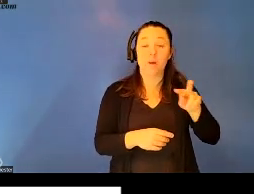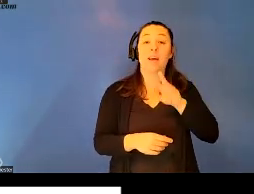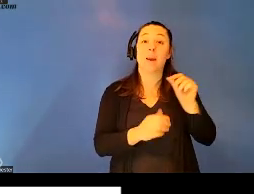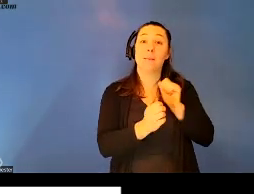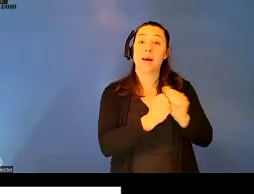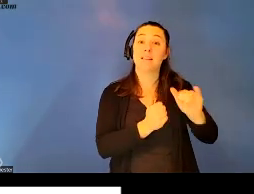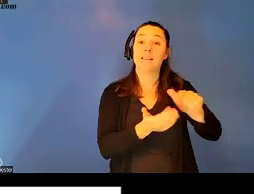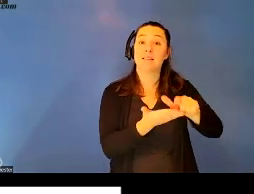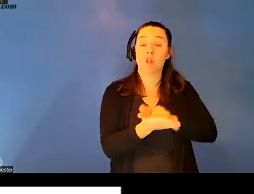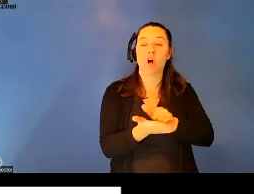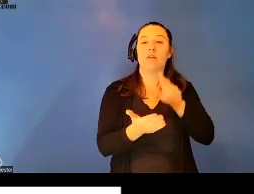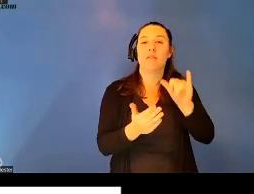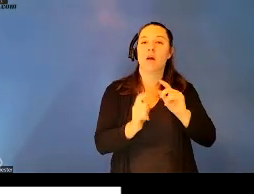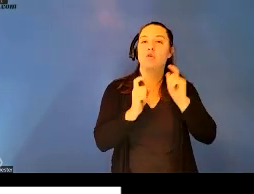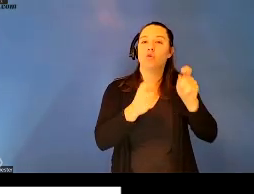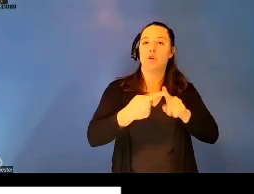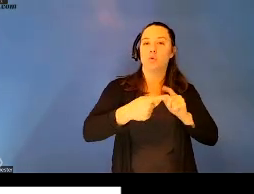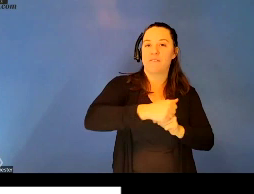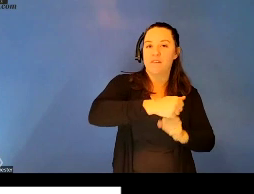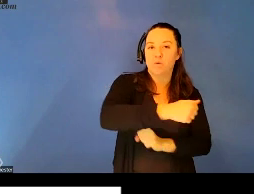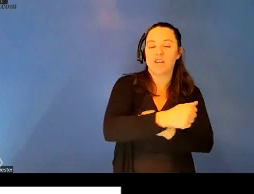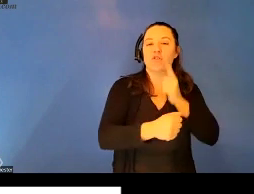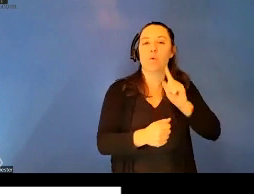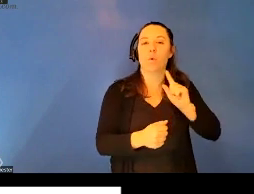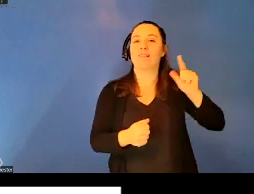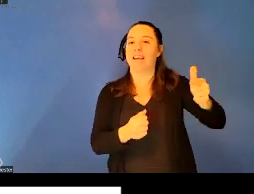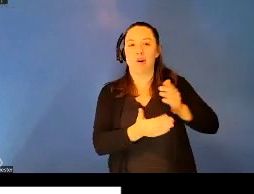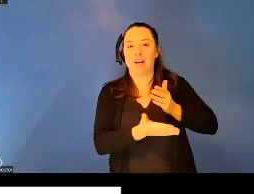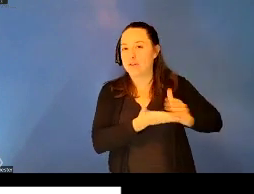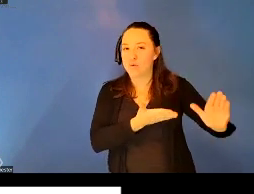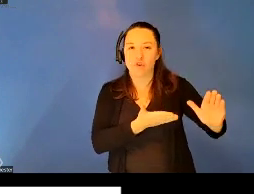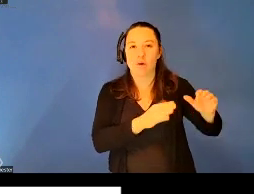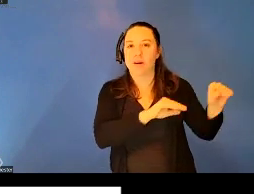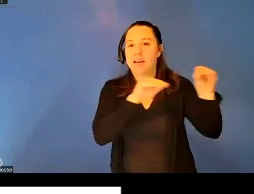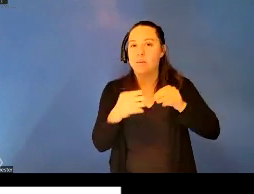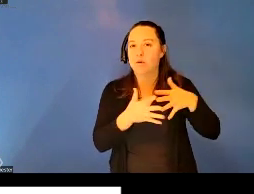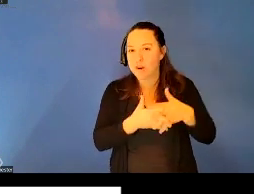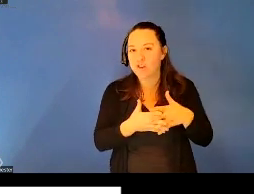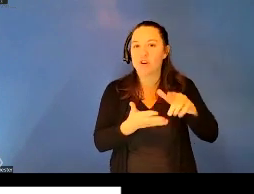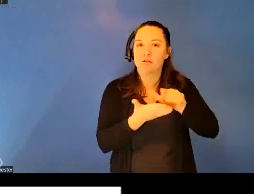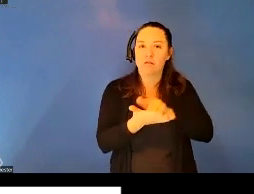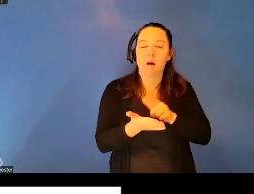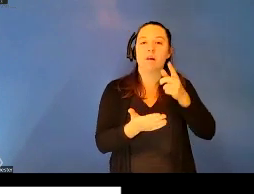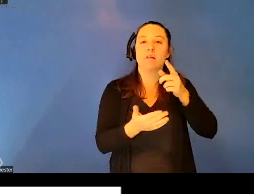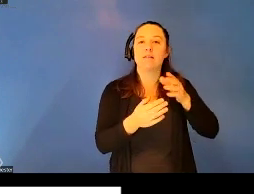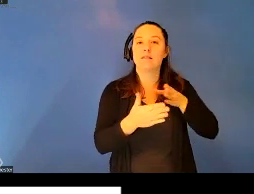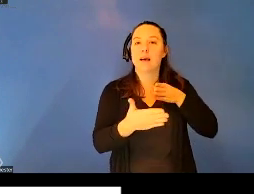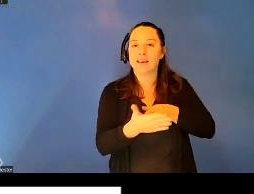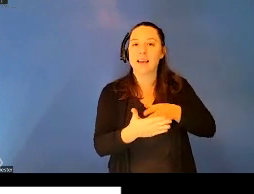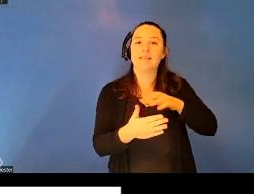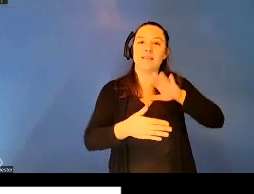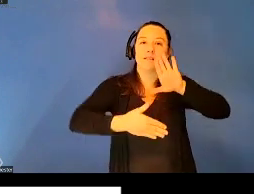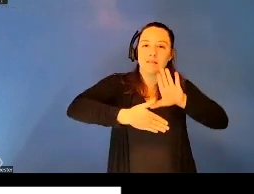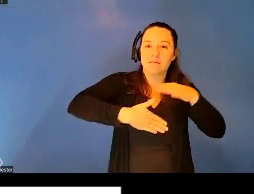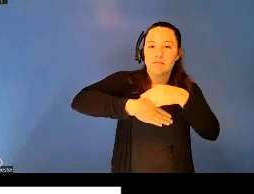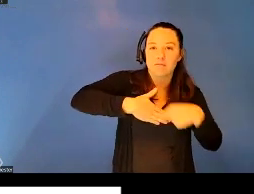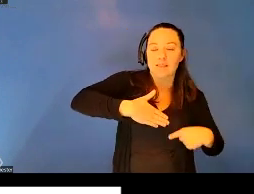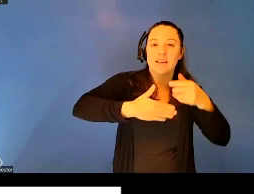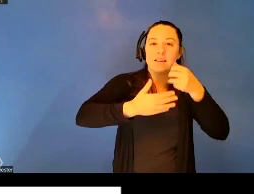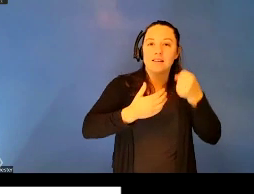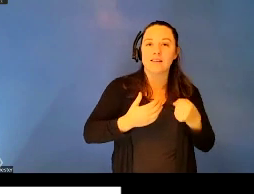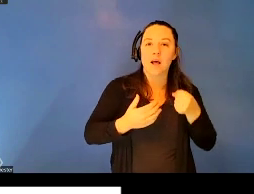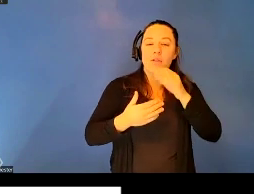the groundwork for later exclusionary immigration laws against Central and South Americans, Mexicans as well as Southern and Eastern Europeans.